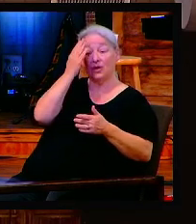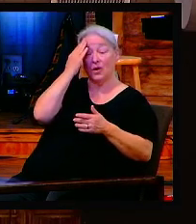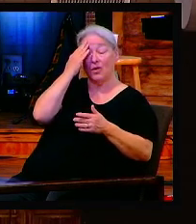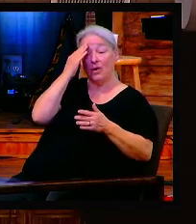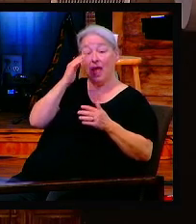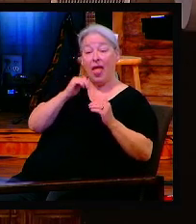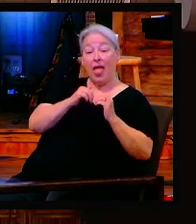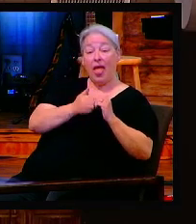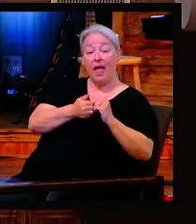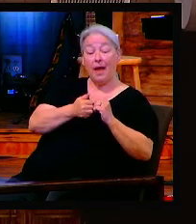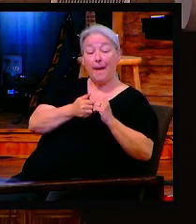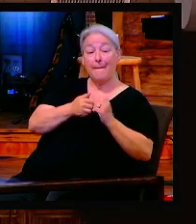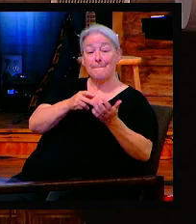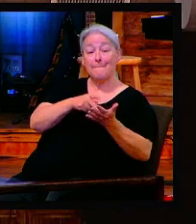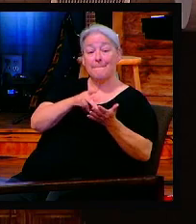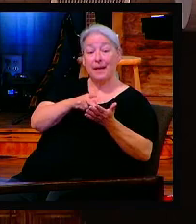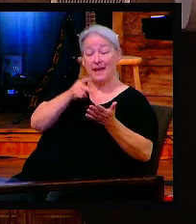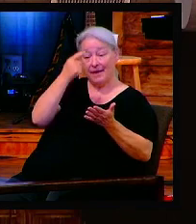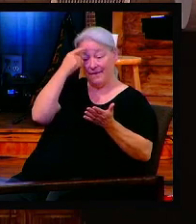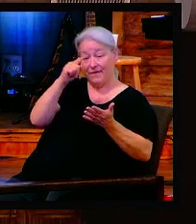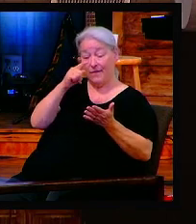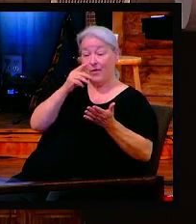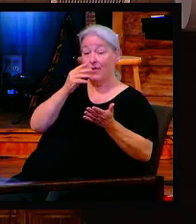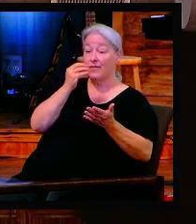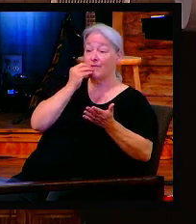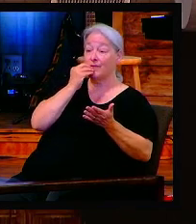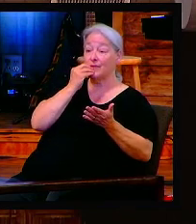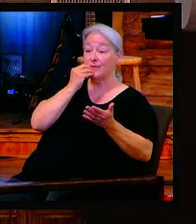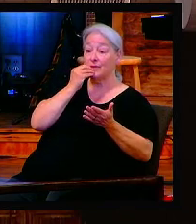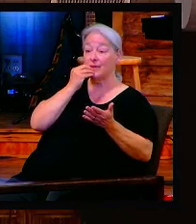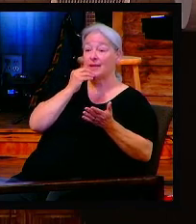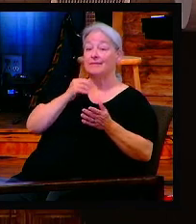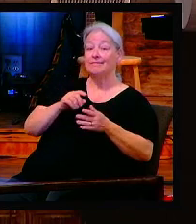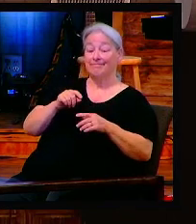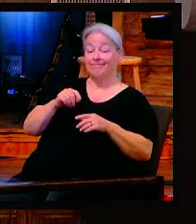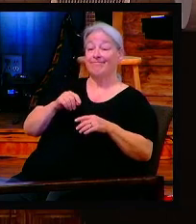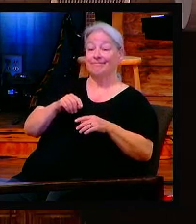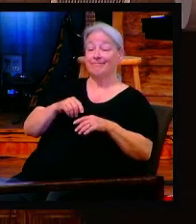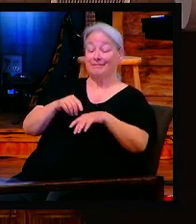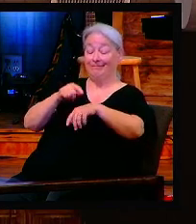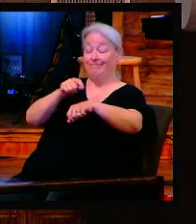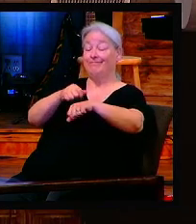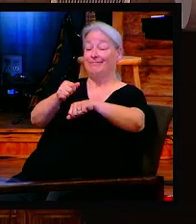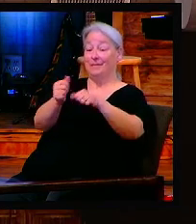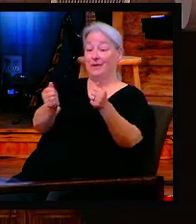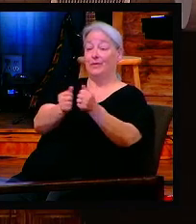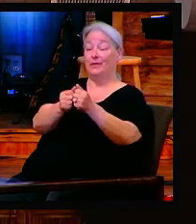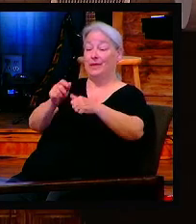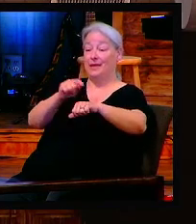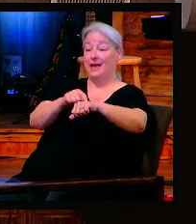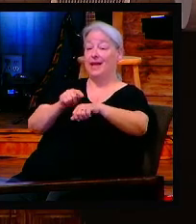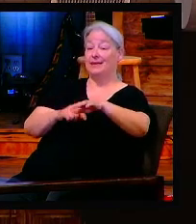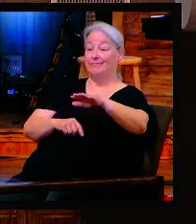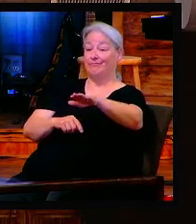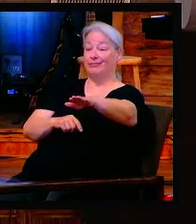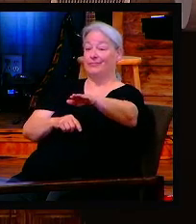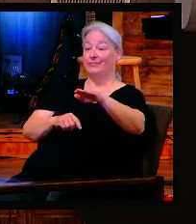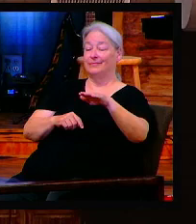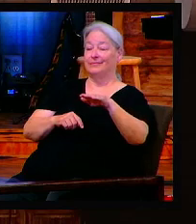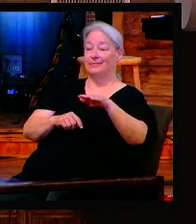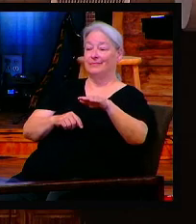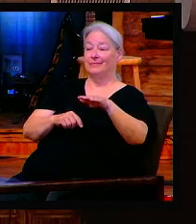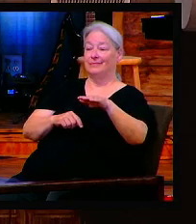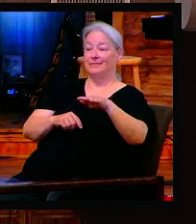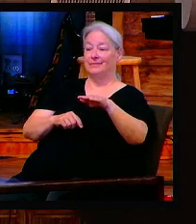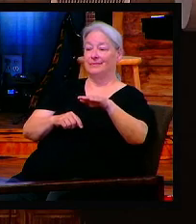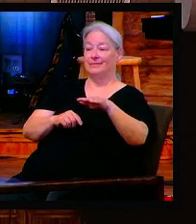And this might, y'all may be like, Jason, where have you been? That's been around for a minute. This first I heard of it two or three days ago. A